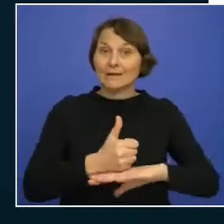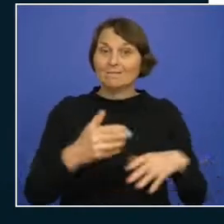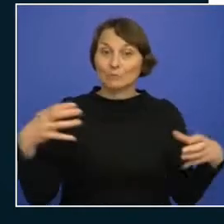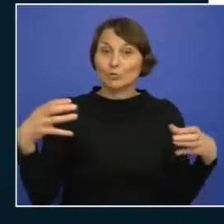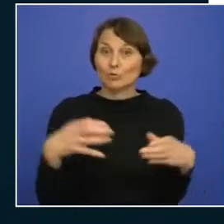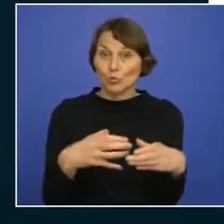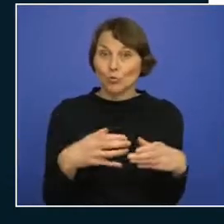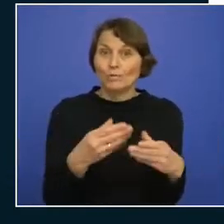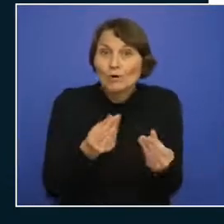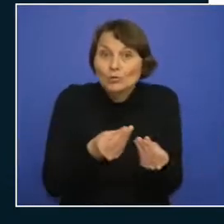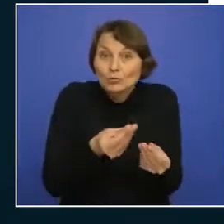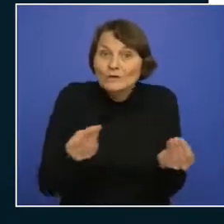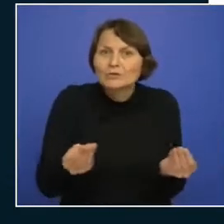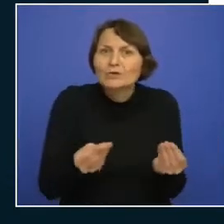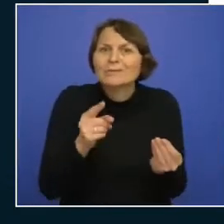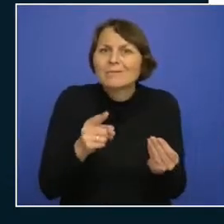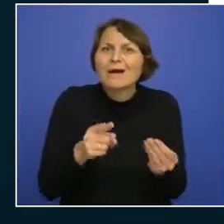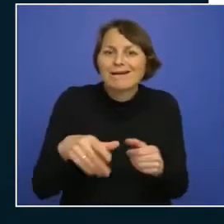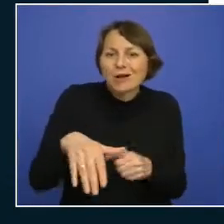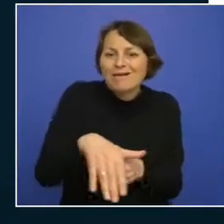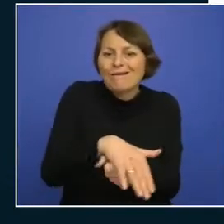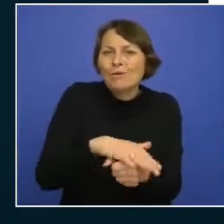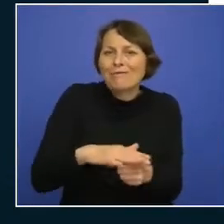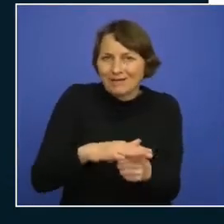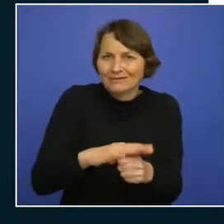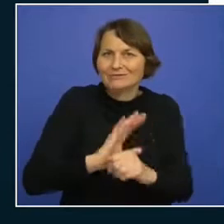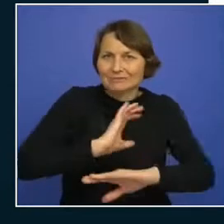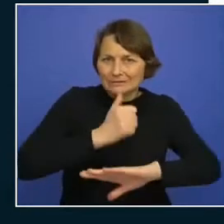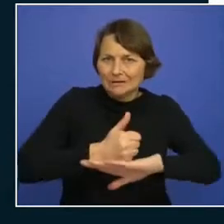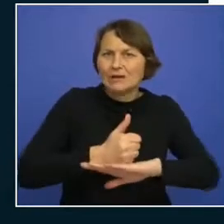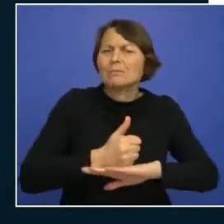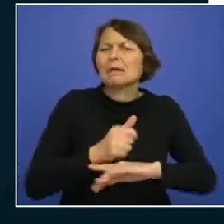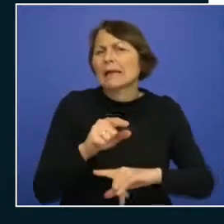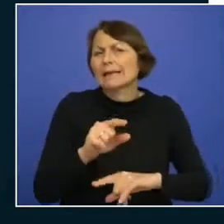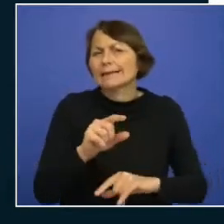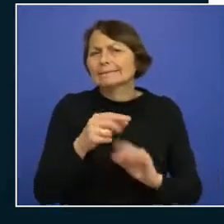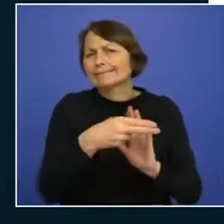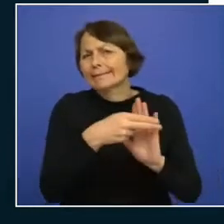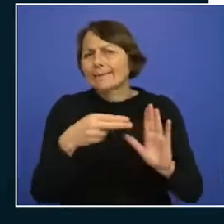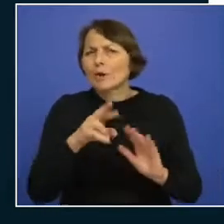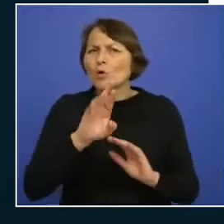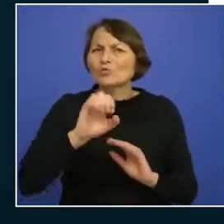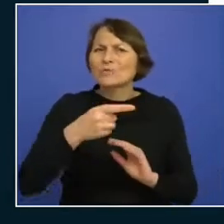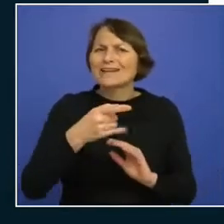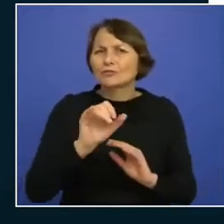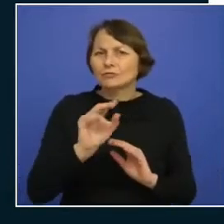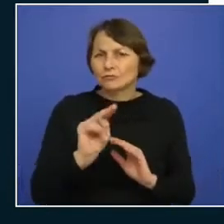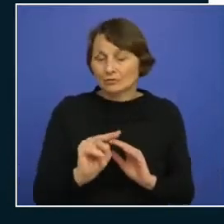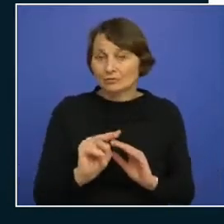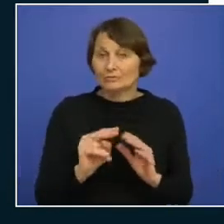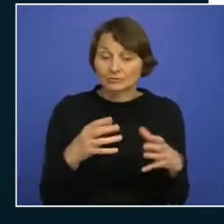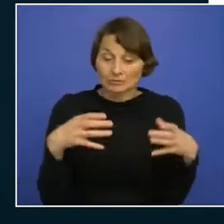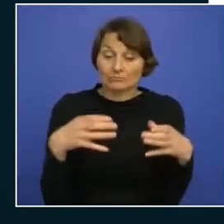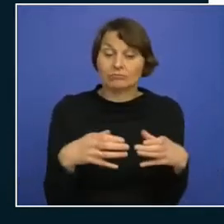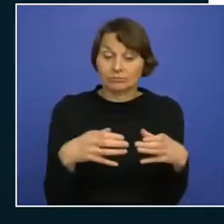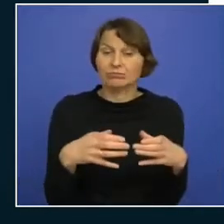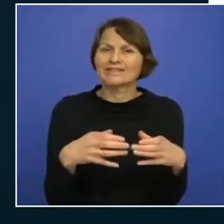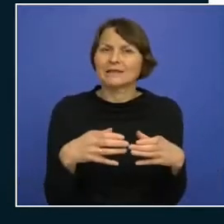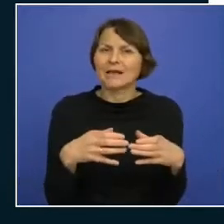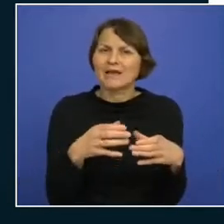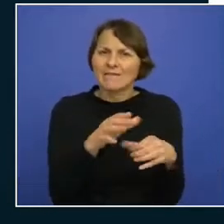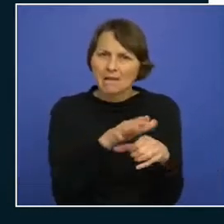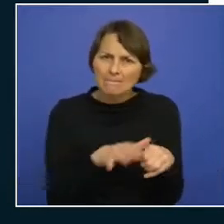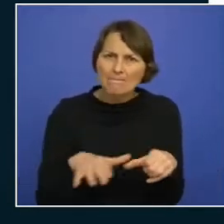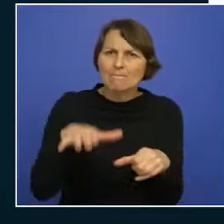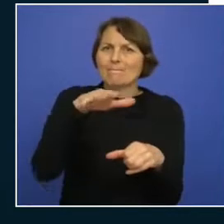also known as a region and because the resource group contains metadata about your resources